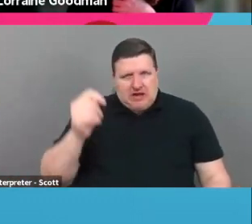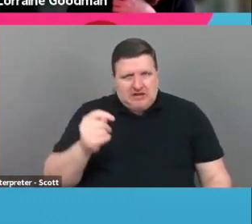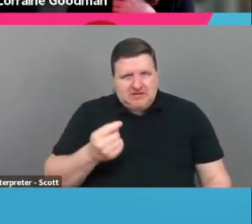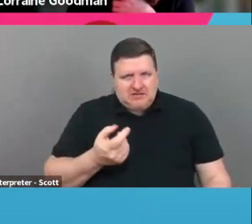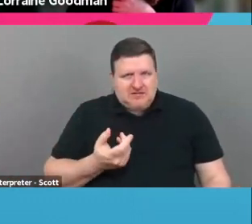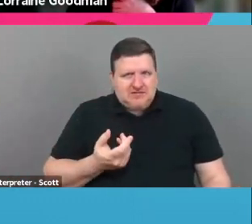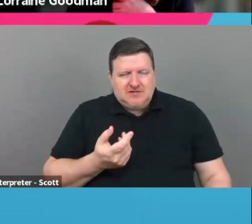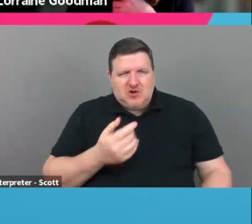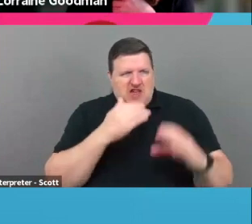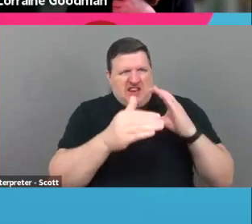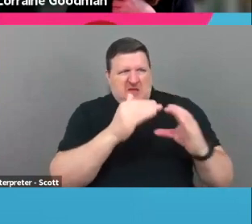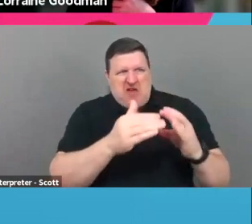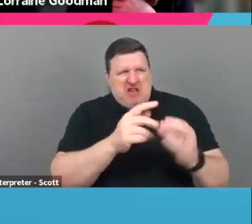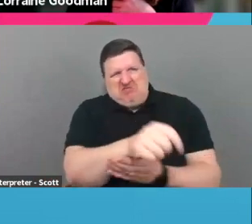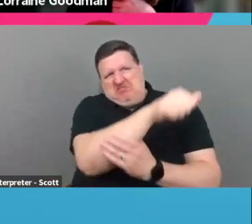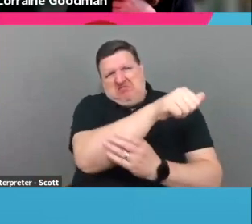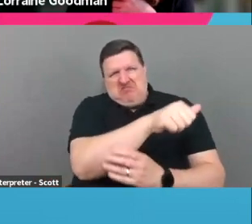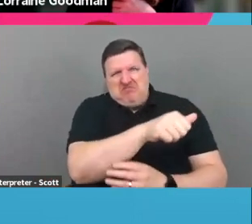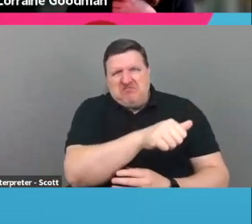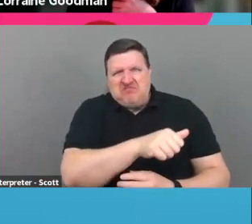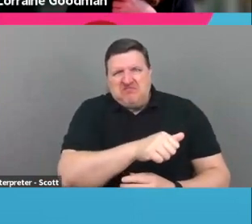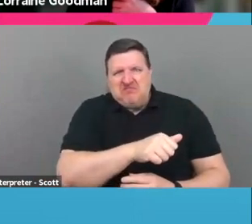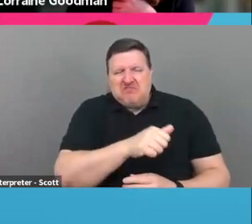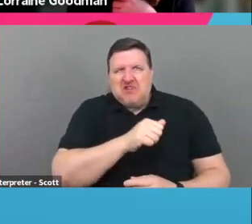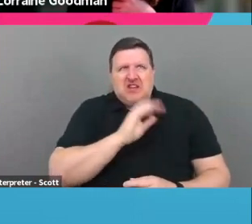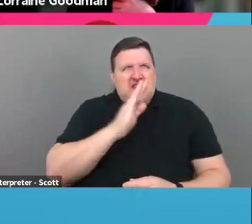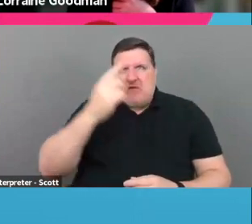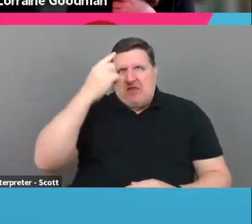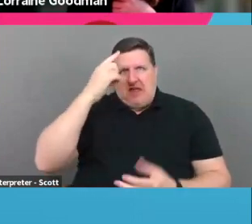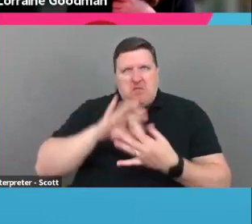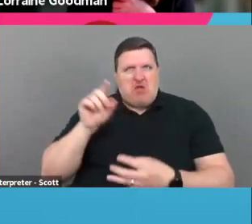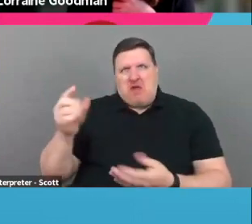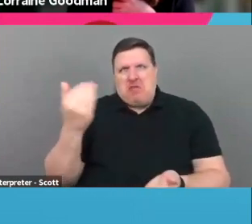email, destroy it and never think about that funder again.